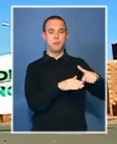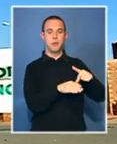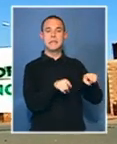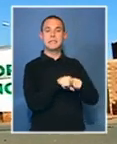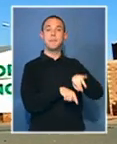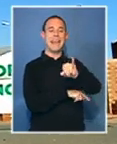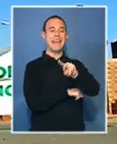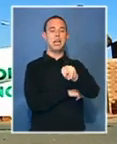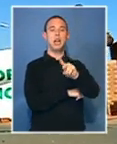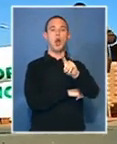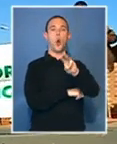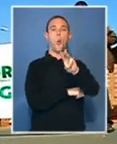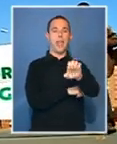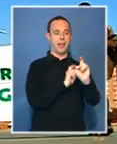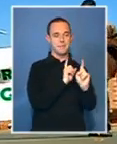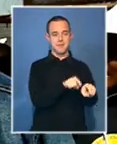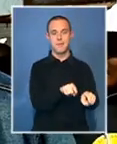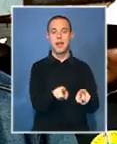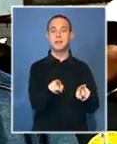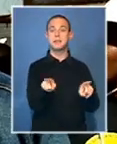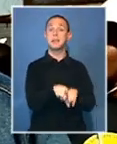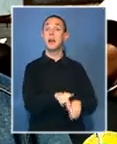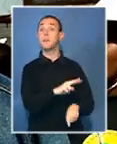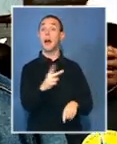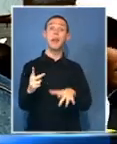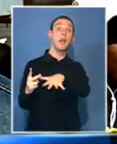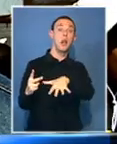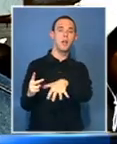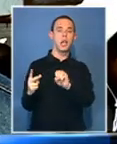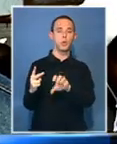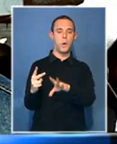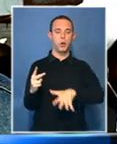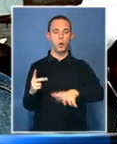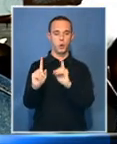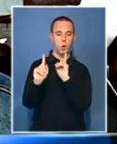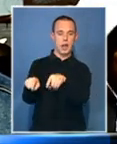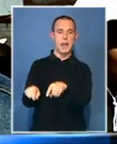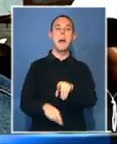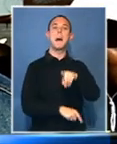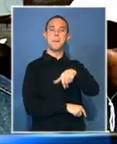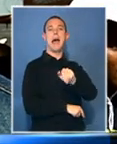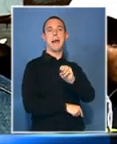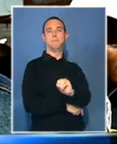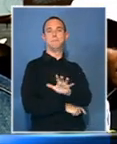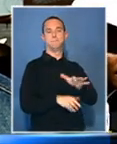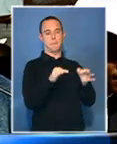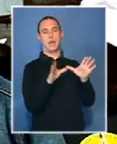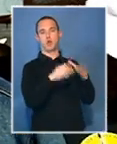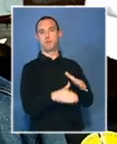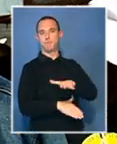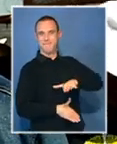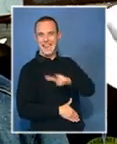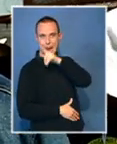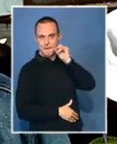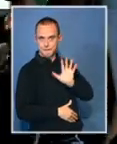leader went on a door-to-door campaign in Soweto. We must take advantage of these elections and change a government and bring